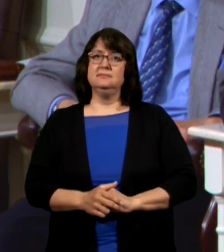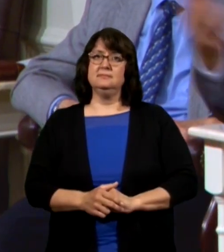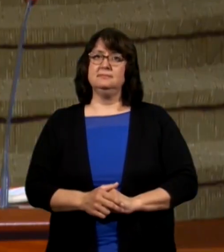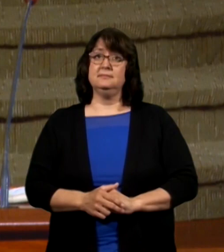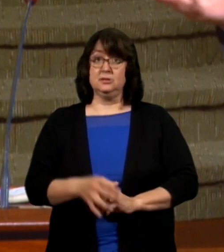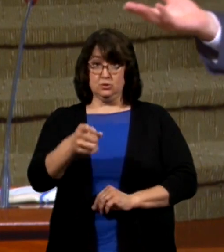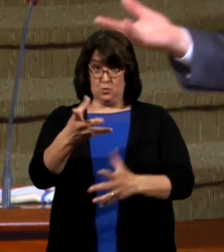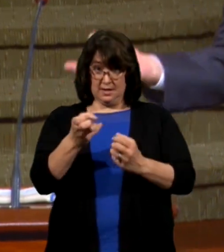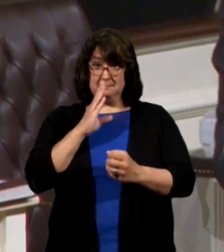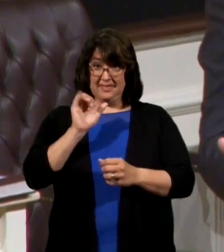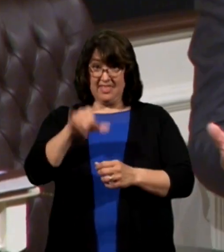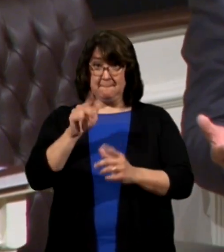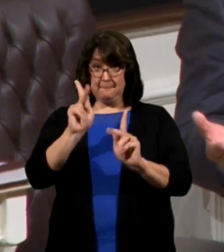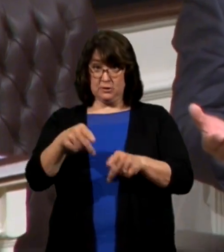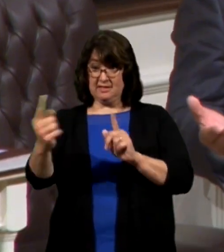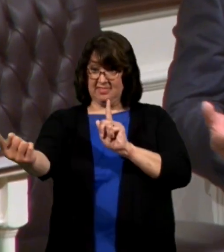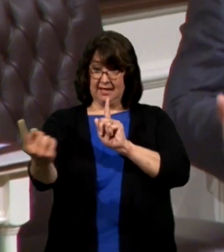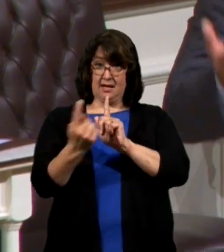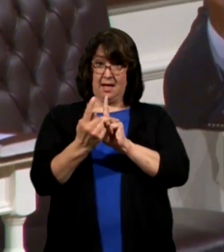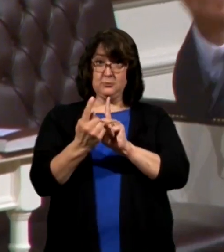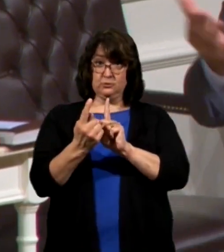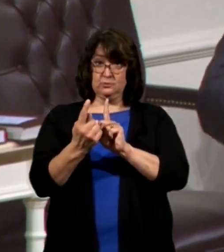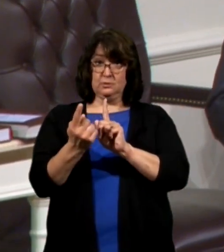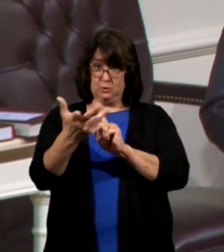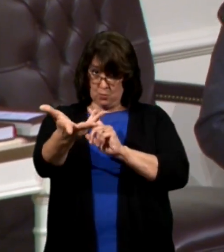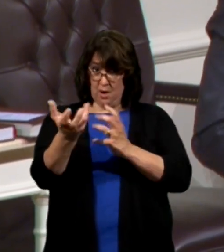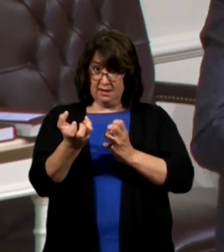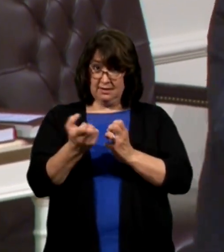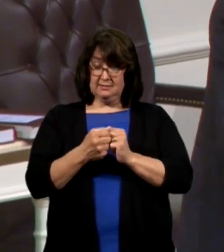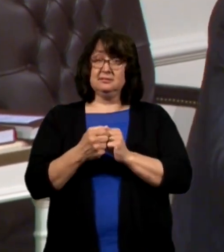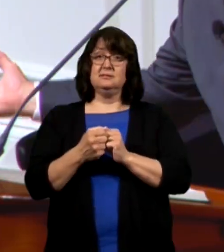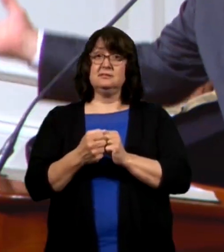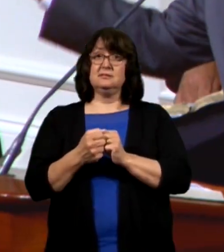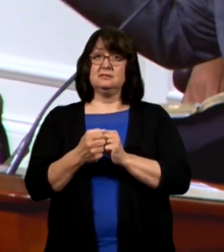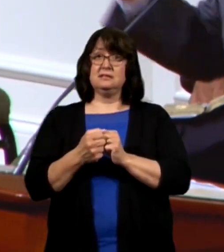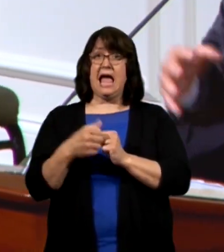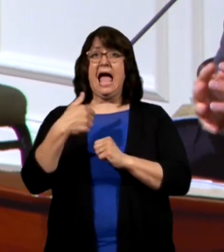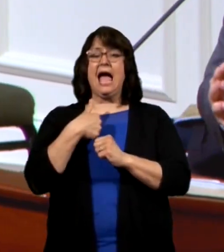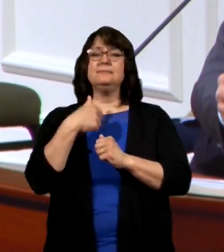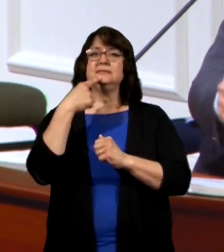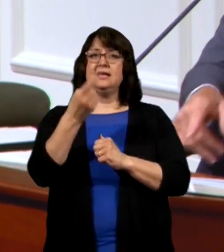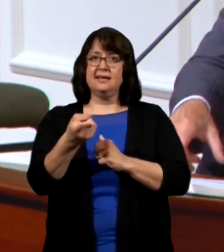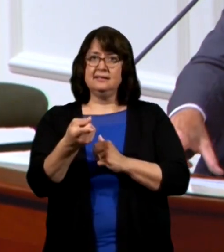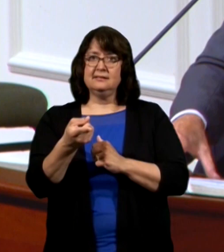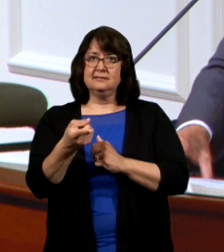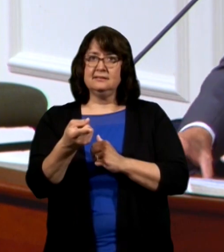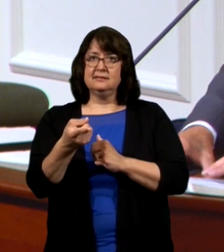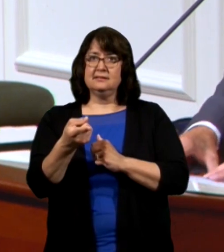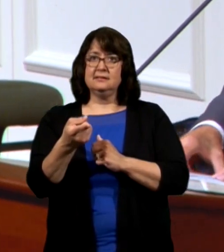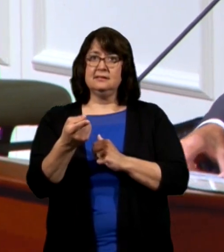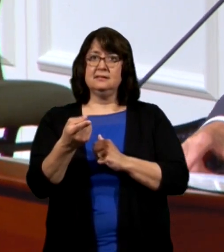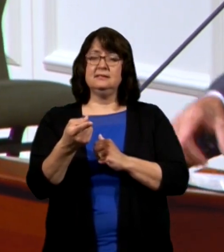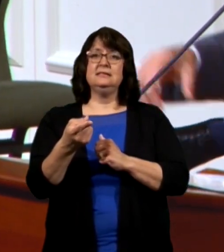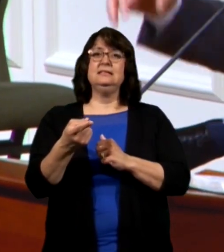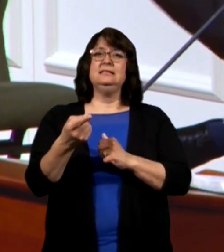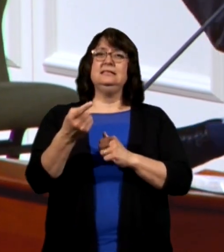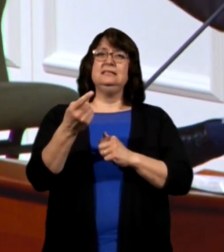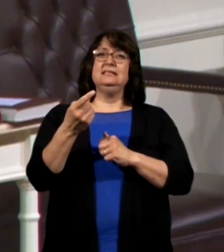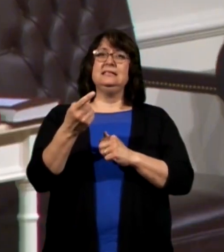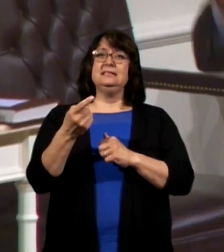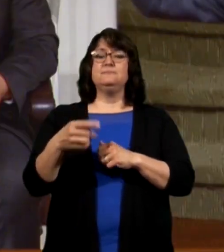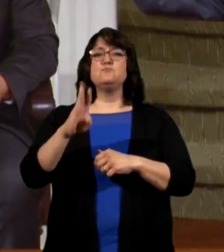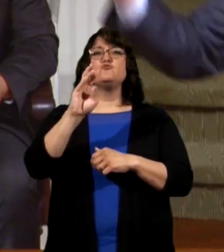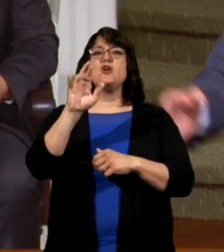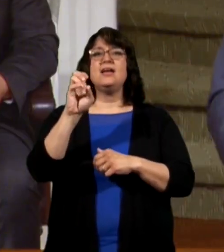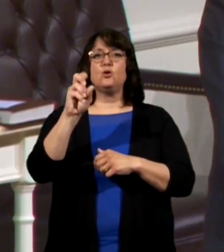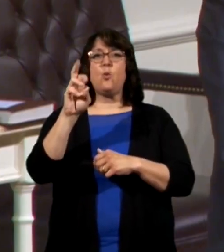don't you want to be that person don't you want to be I'm just saying to you bread corn is bruised because you'll not